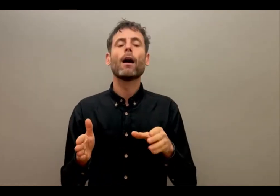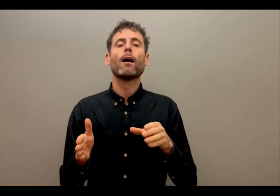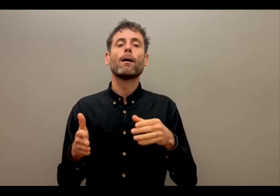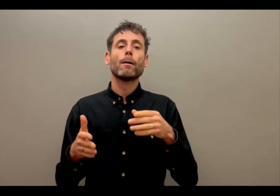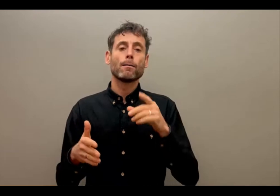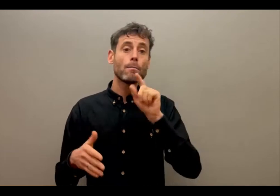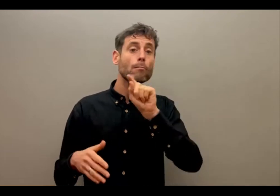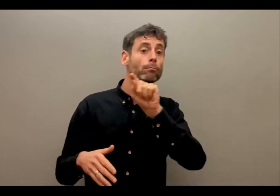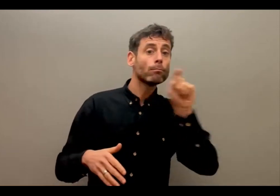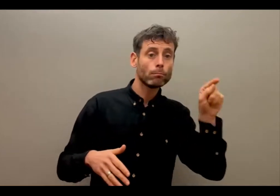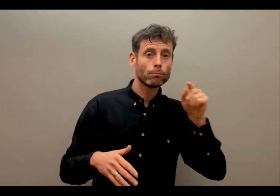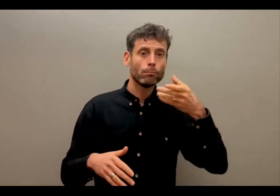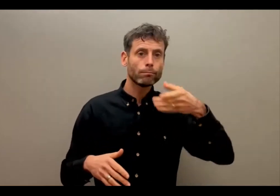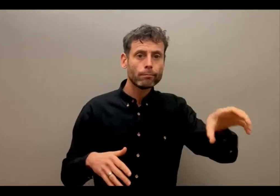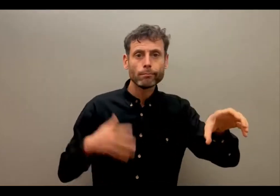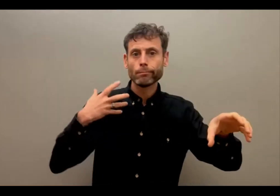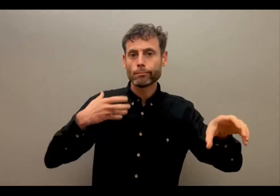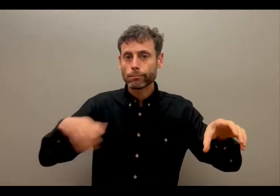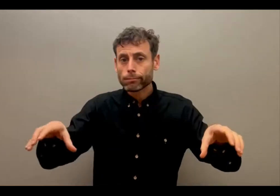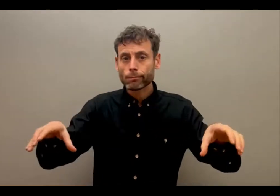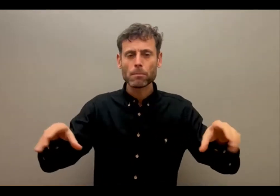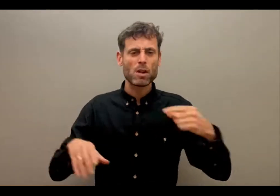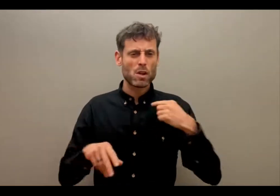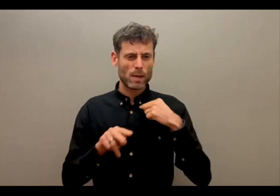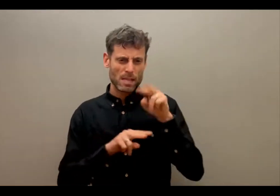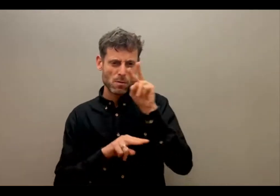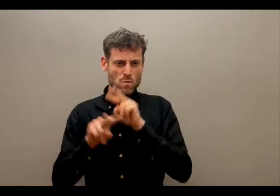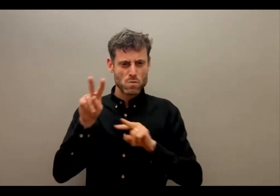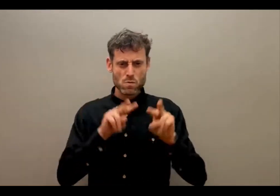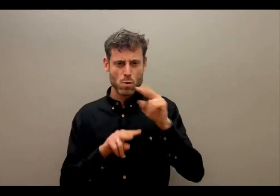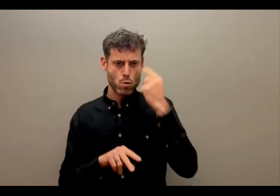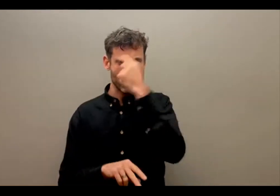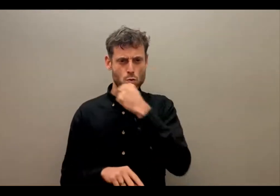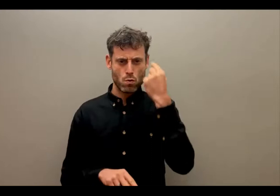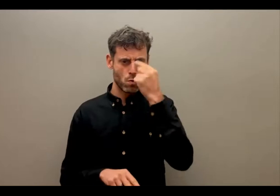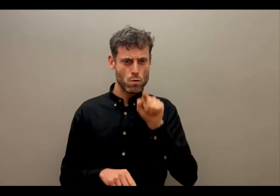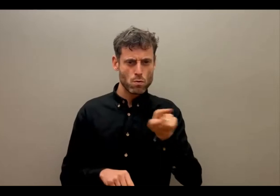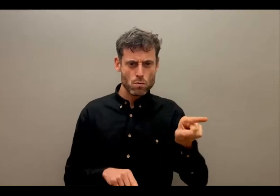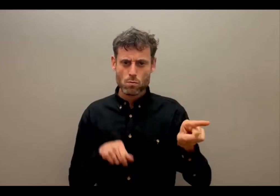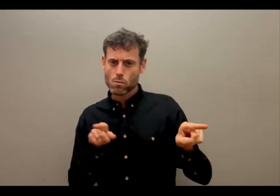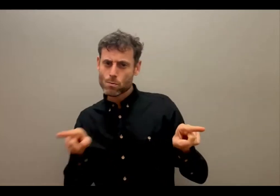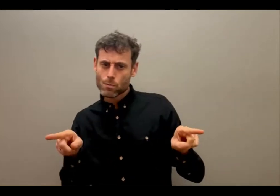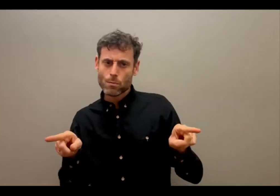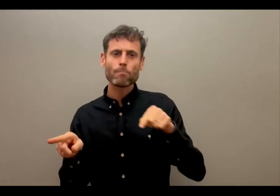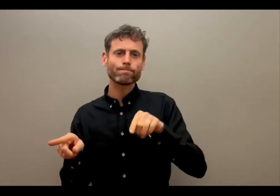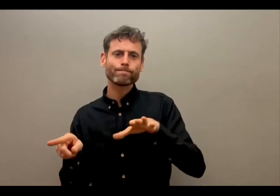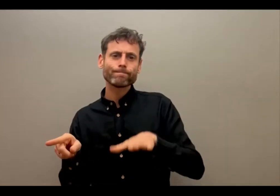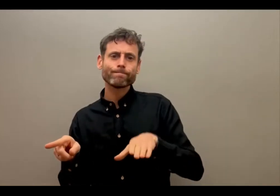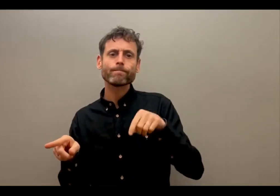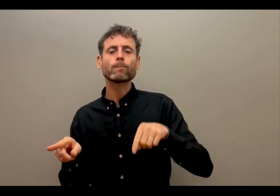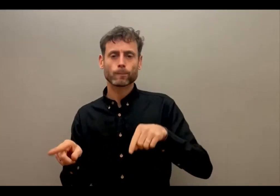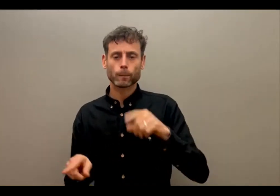I think we've set up the groups appropriately. So it should work out with the three separate groups. There'll be somebody within